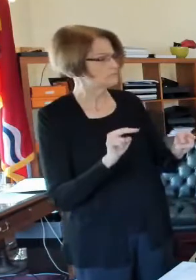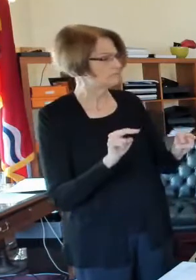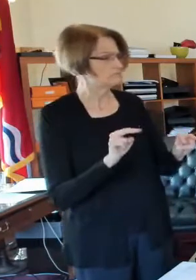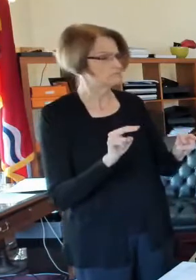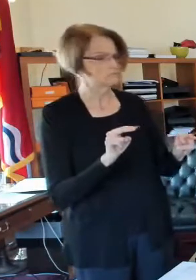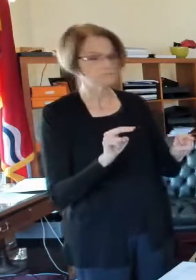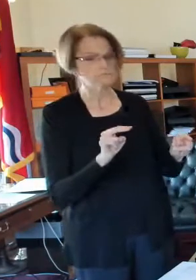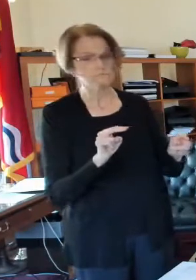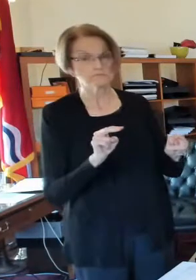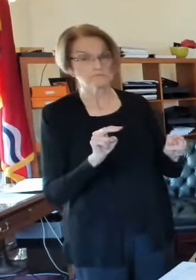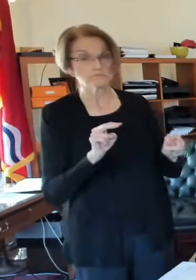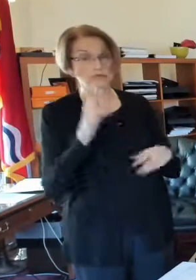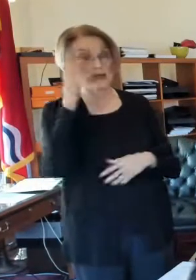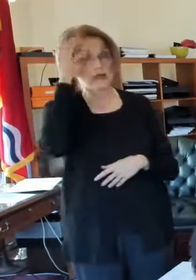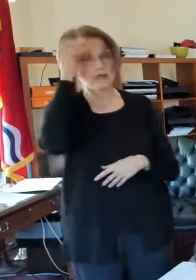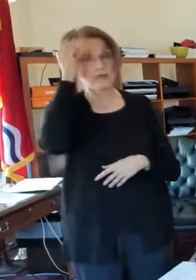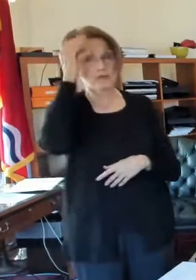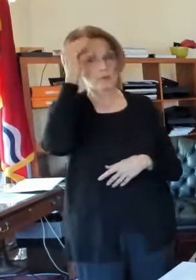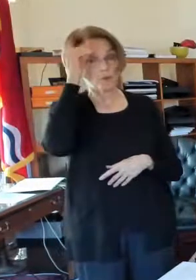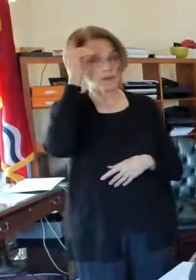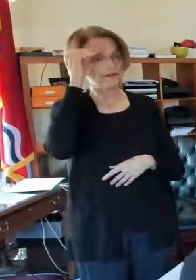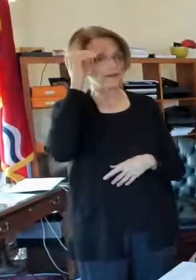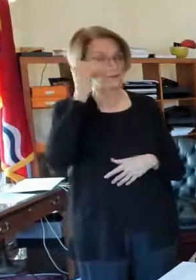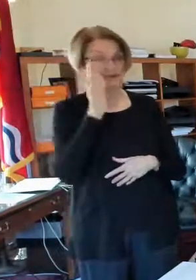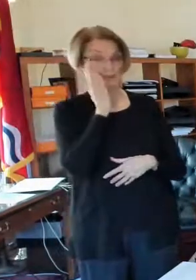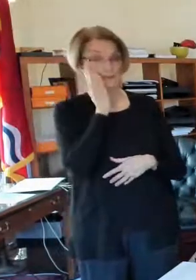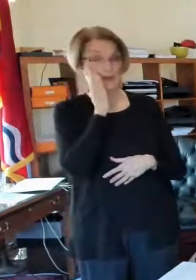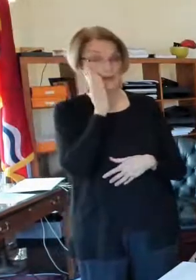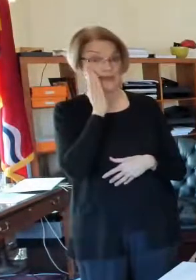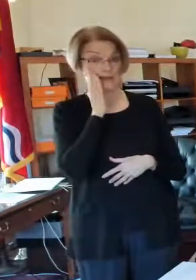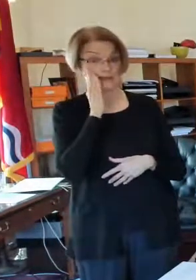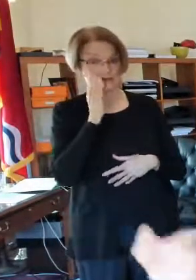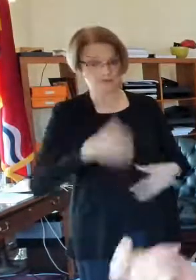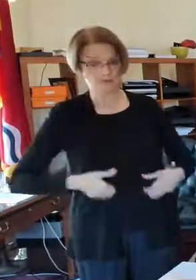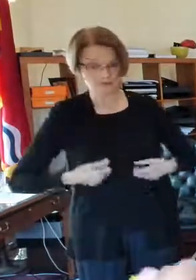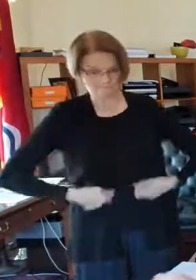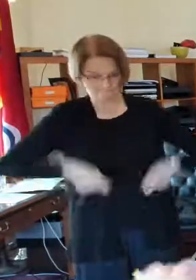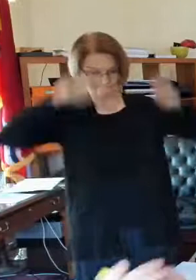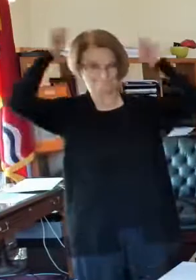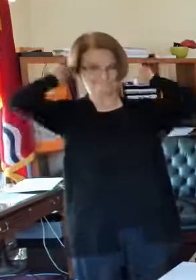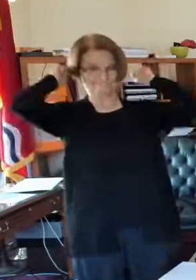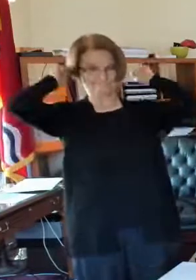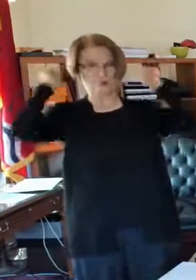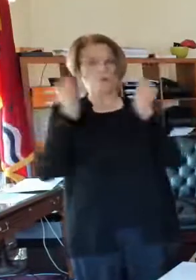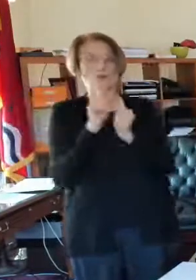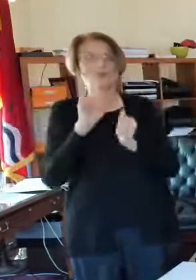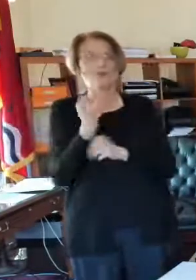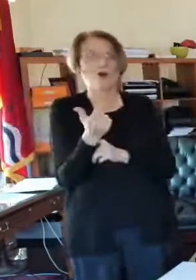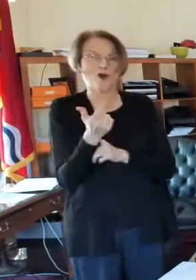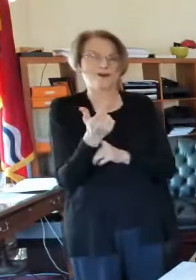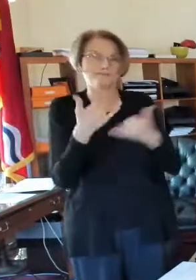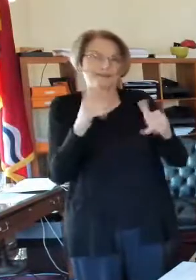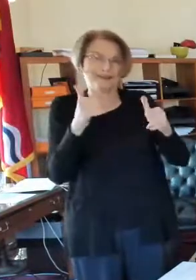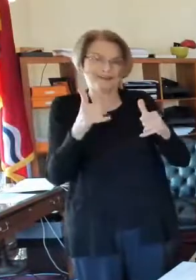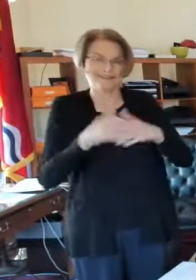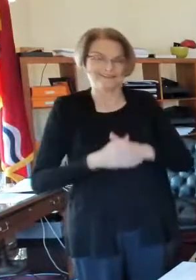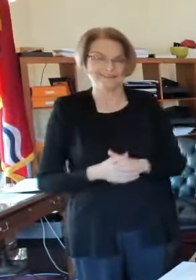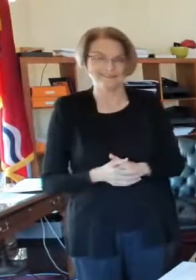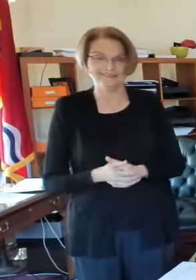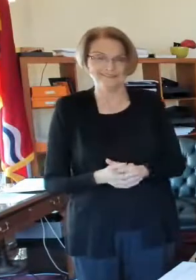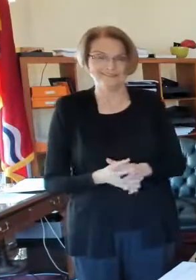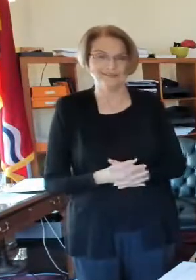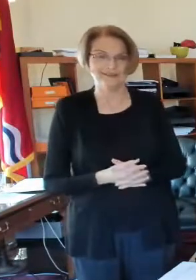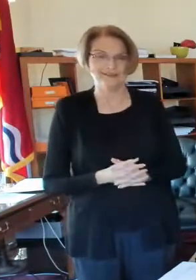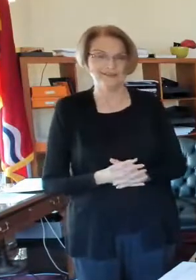and the little boy was under the covers with his new, with their dog, okay? So